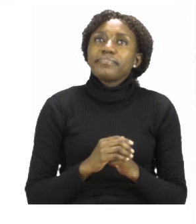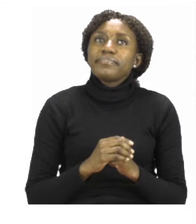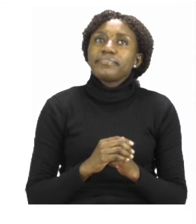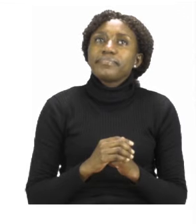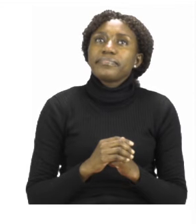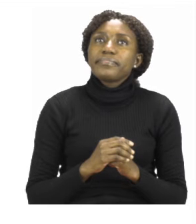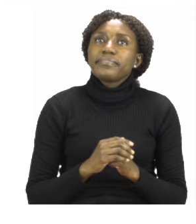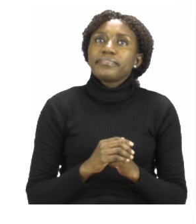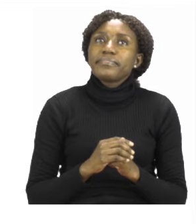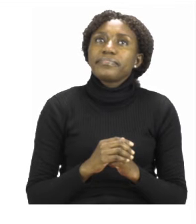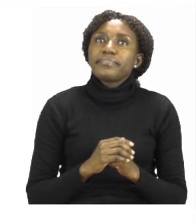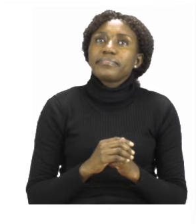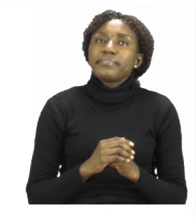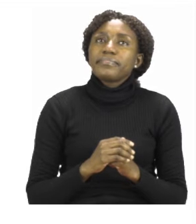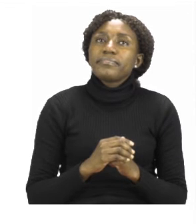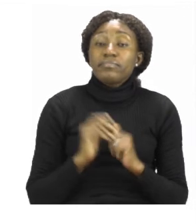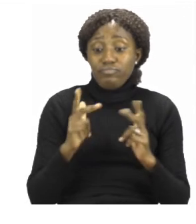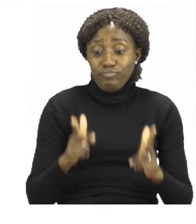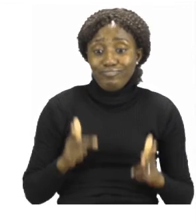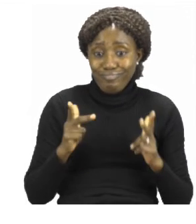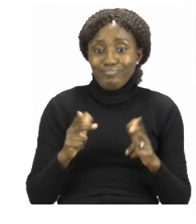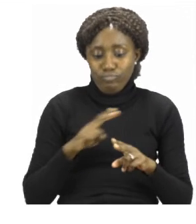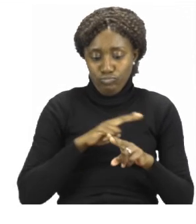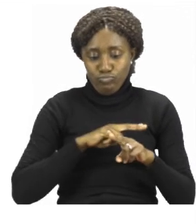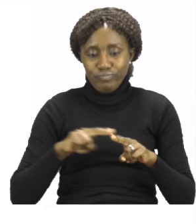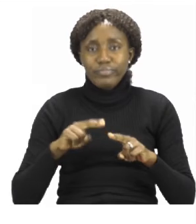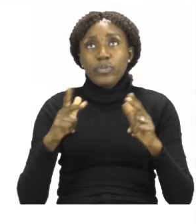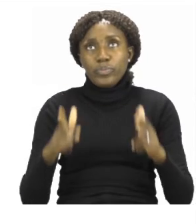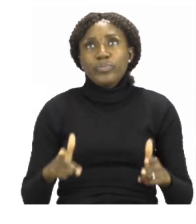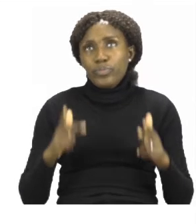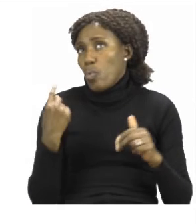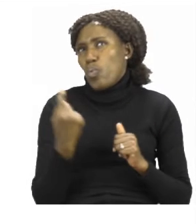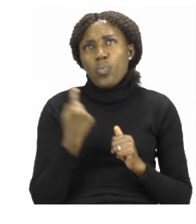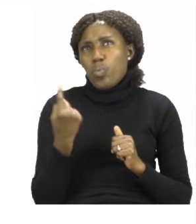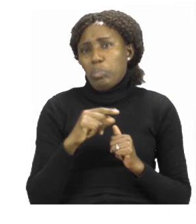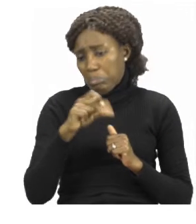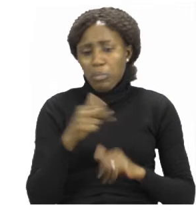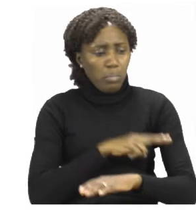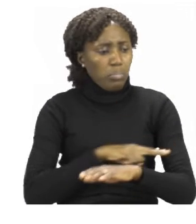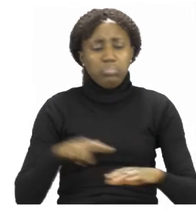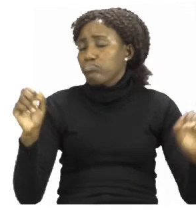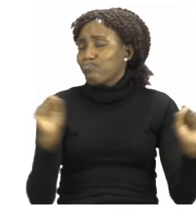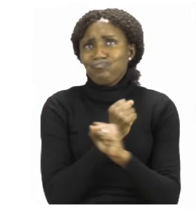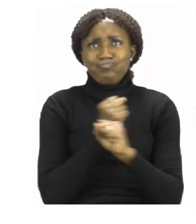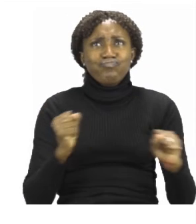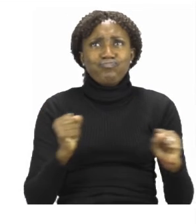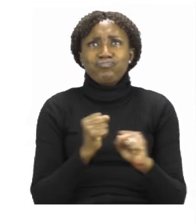because a train can only ride on the railway.